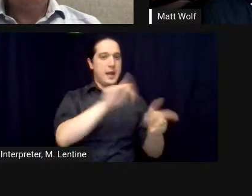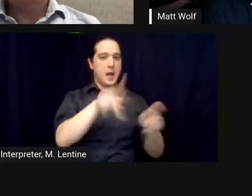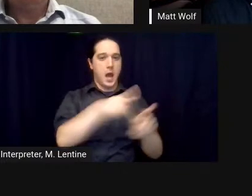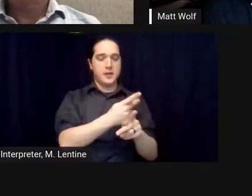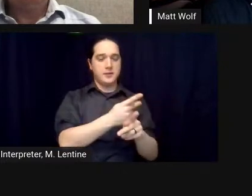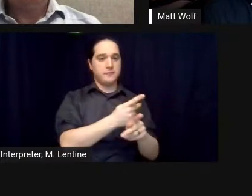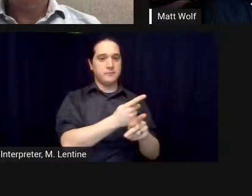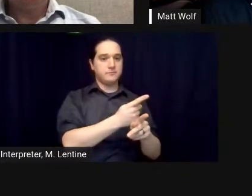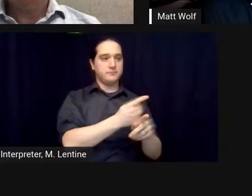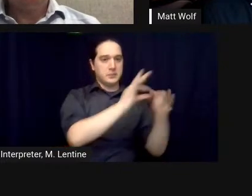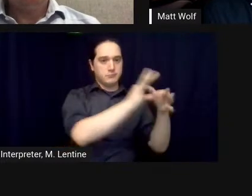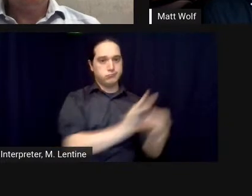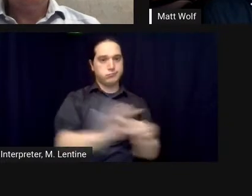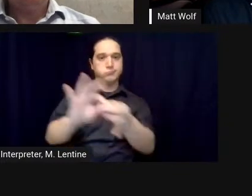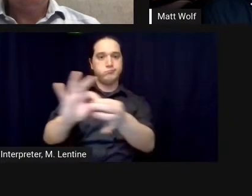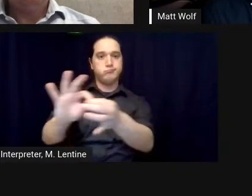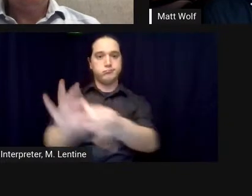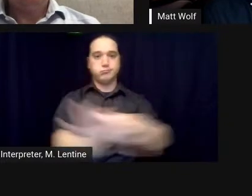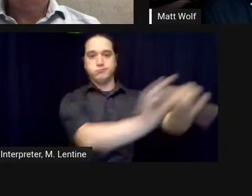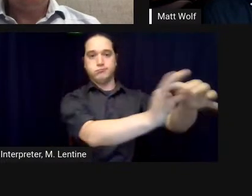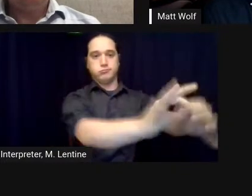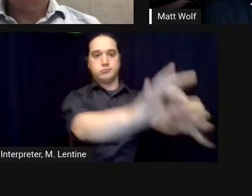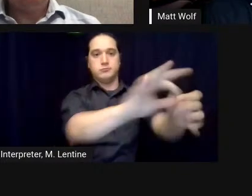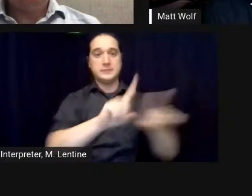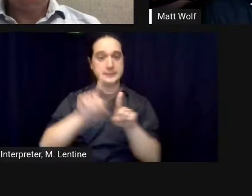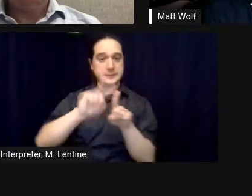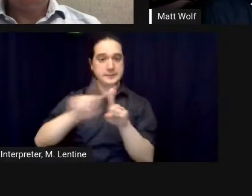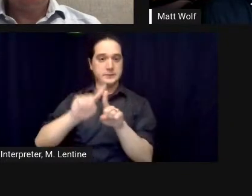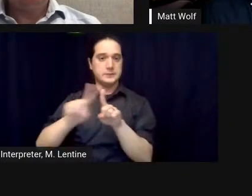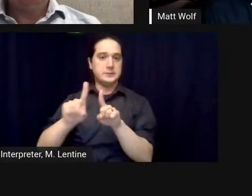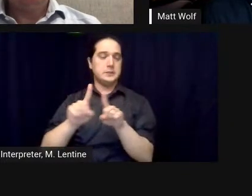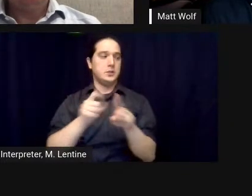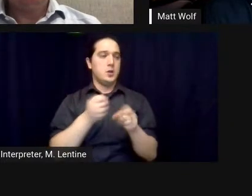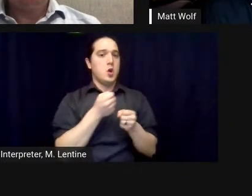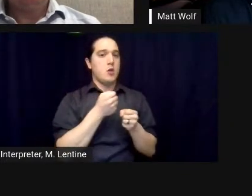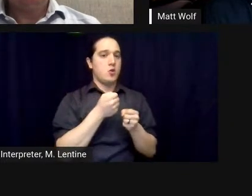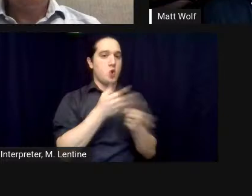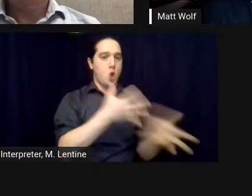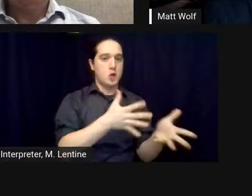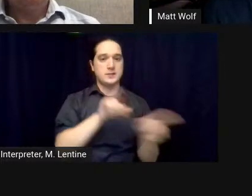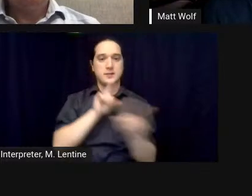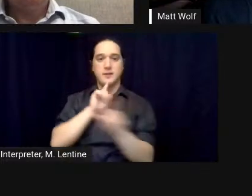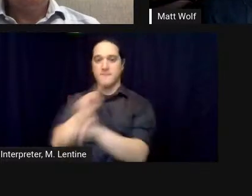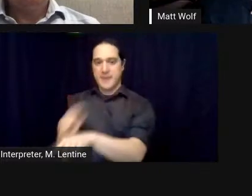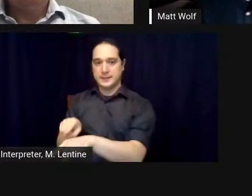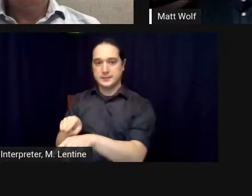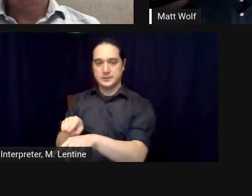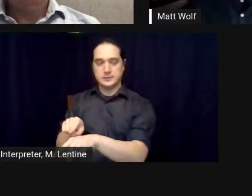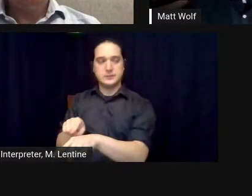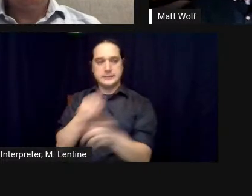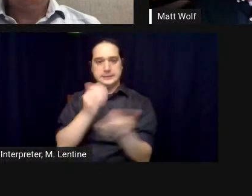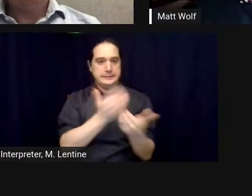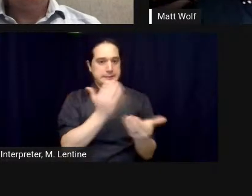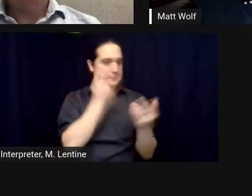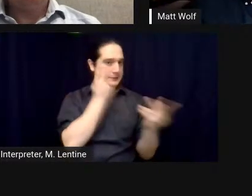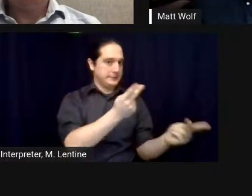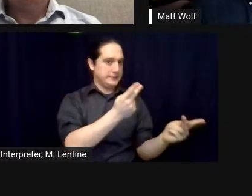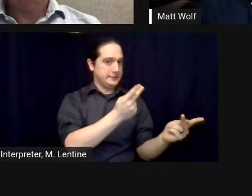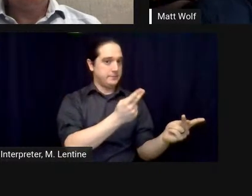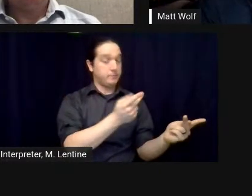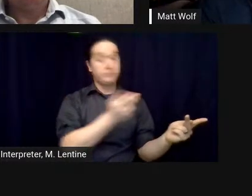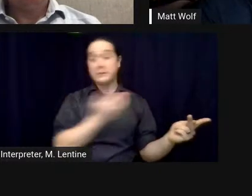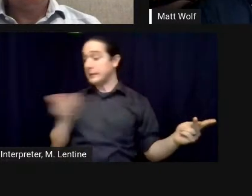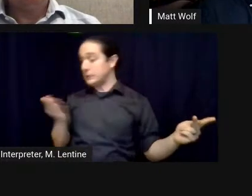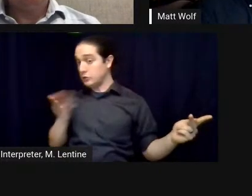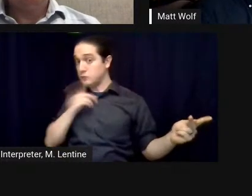we can teach engineers to think ecologically they were great engineers and they were obviously innovative to take on the challenges we